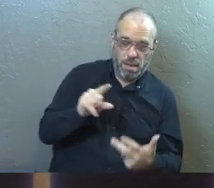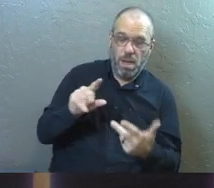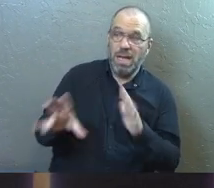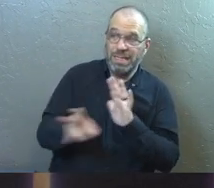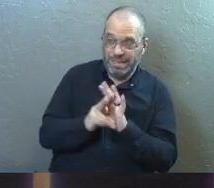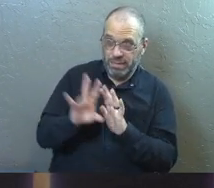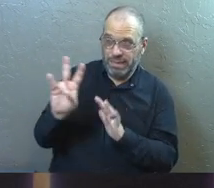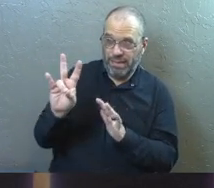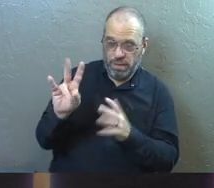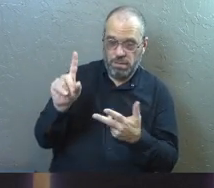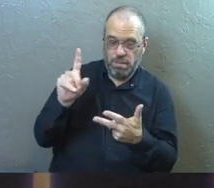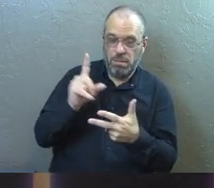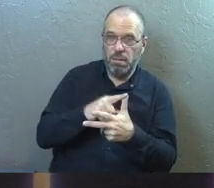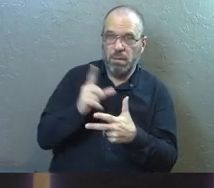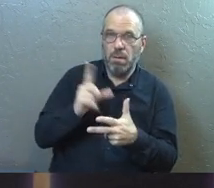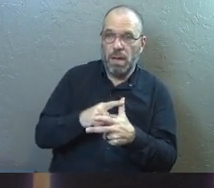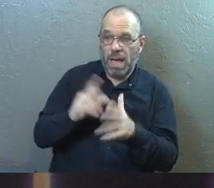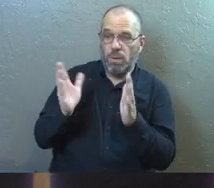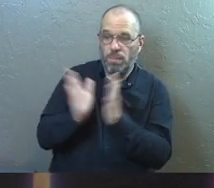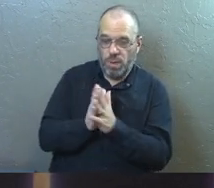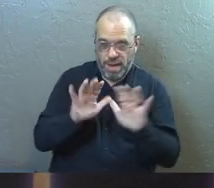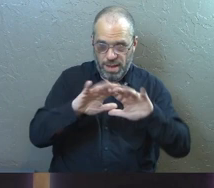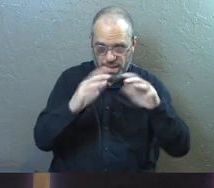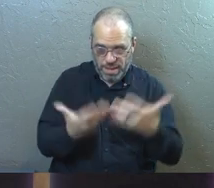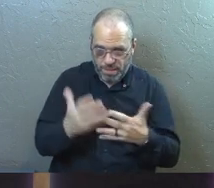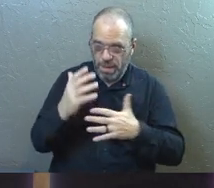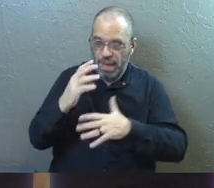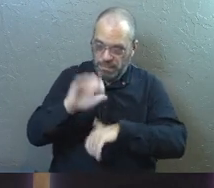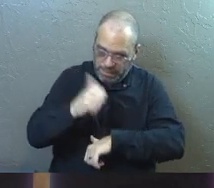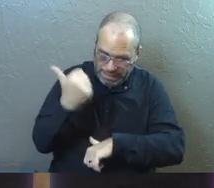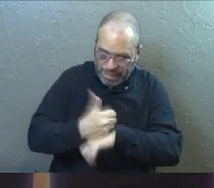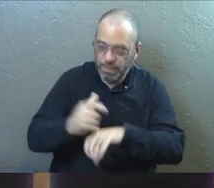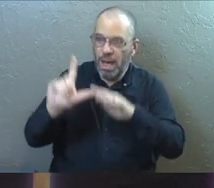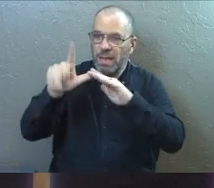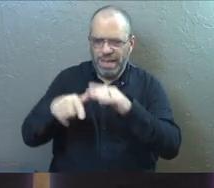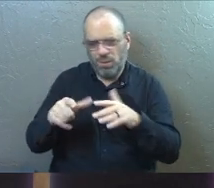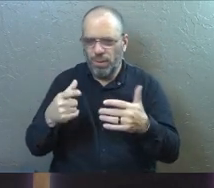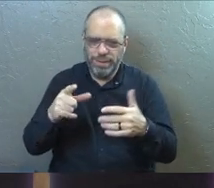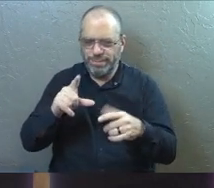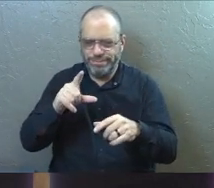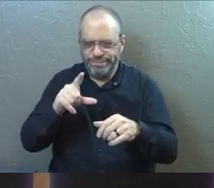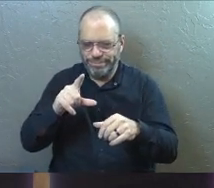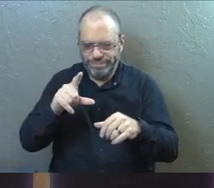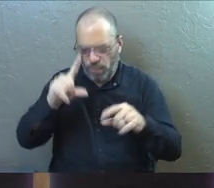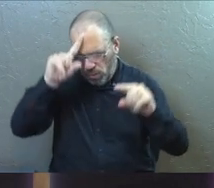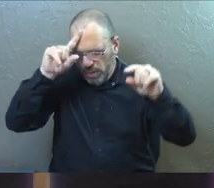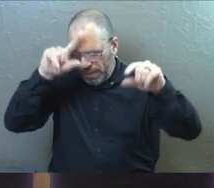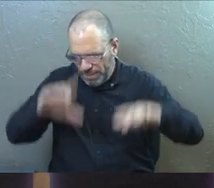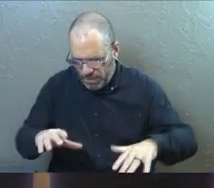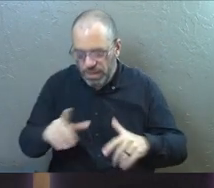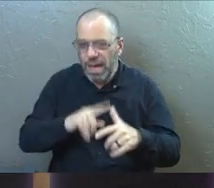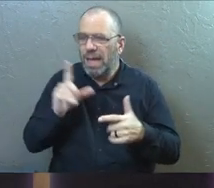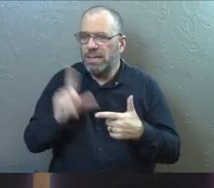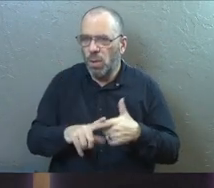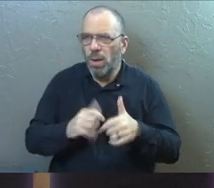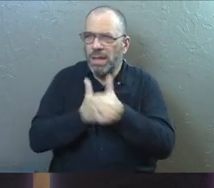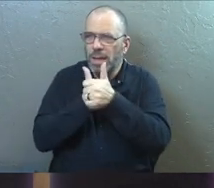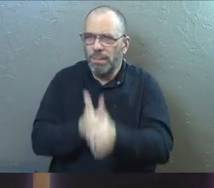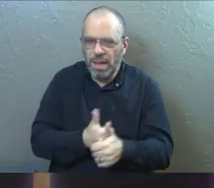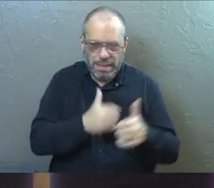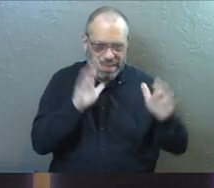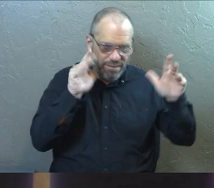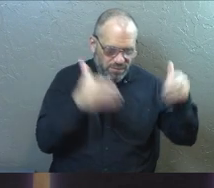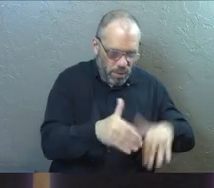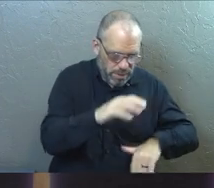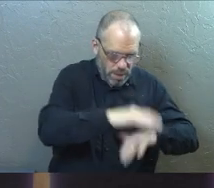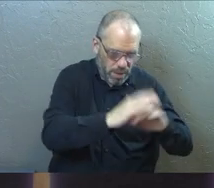guys go pick them and then we're going to pray for them and install them later on or commission them later on. And then it says, so the apostles can